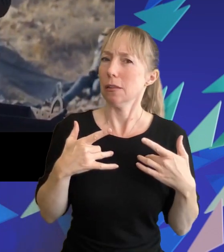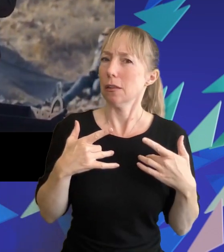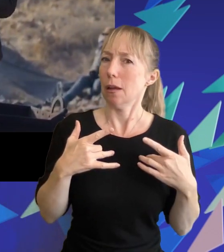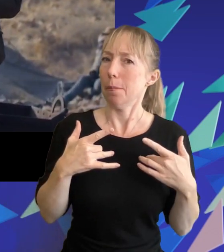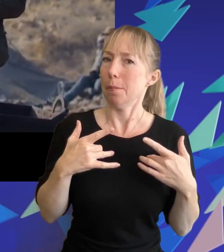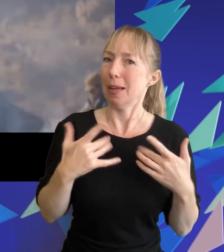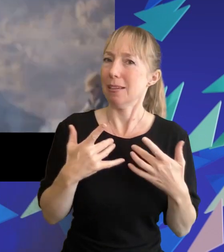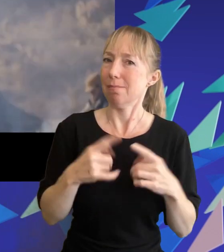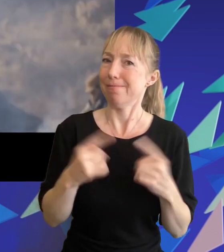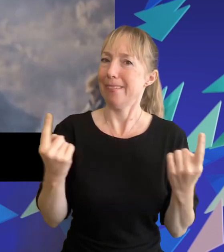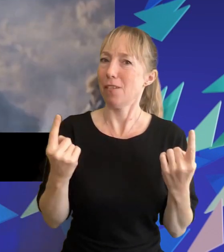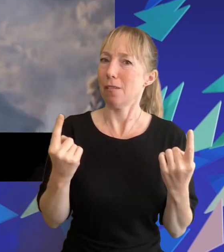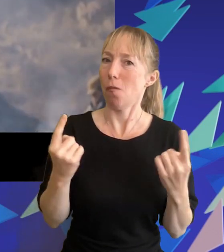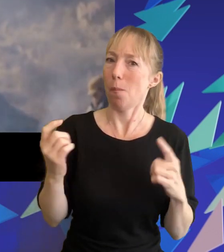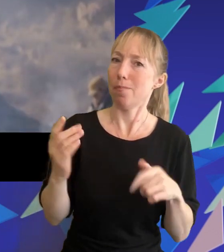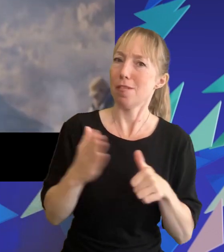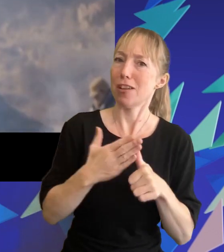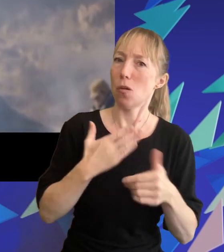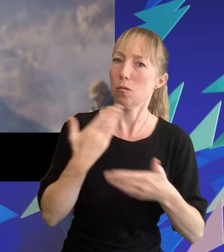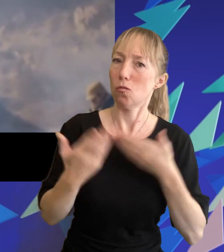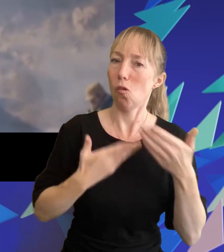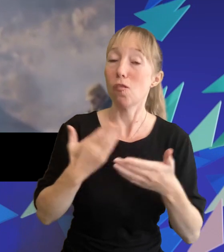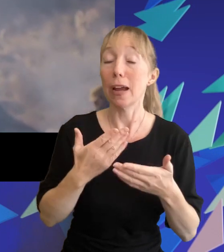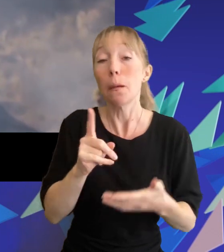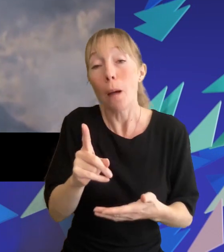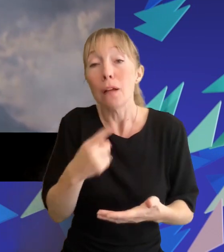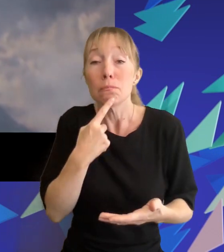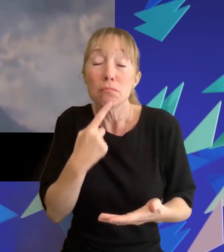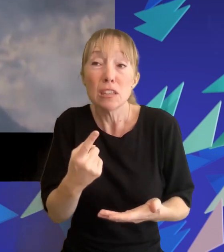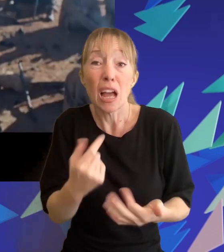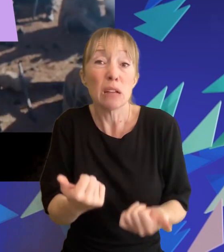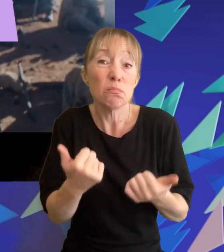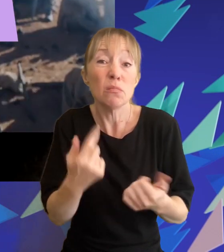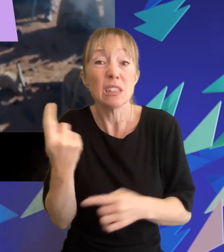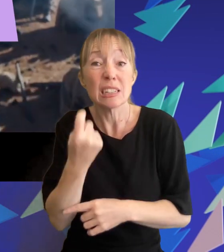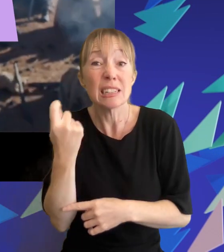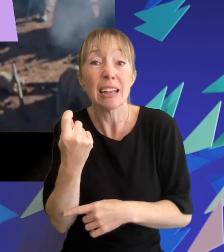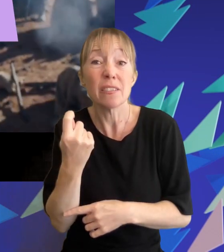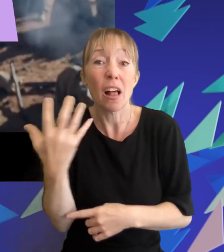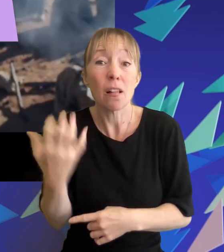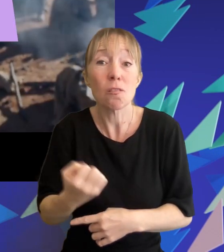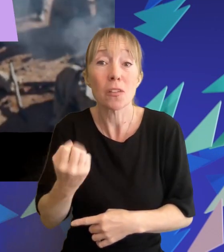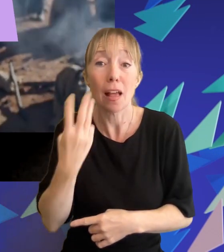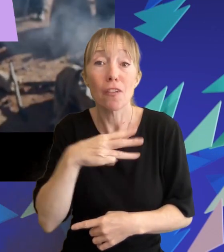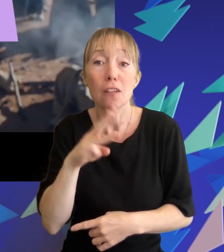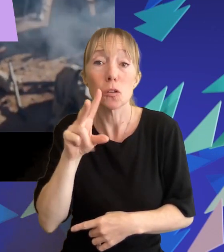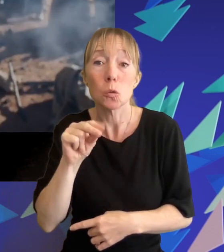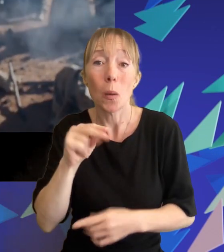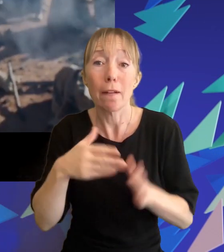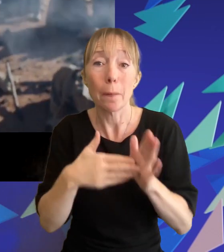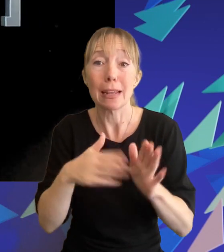storyline in the original nonetheless the film was cited as a commercial success grossing 312 million worldwide